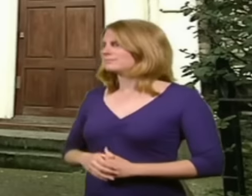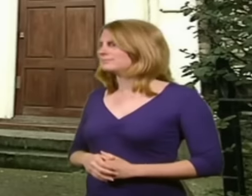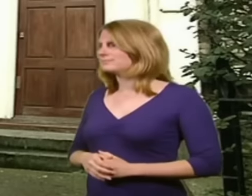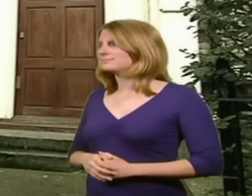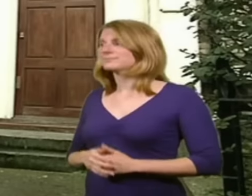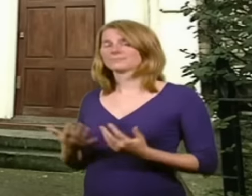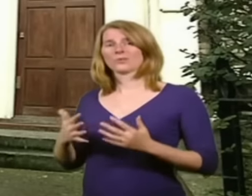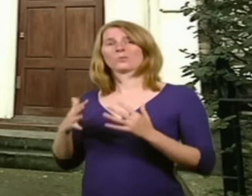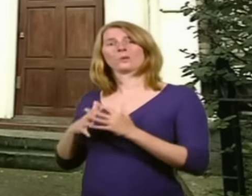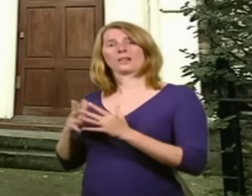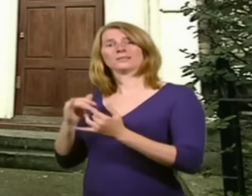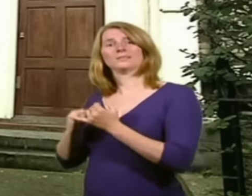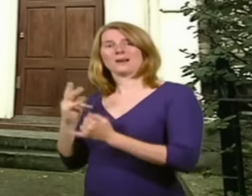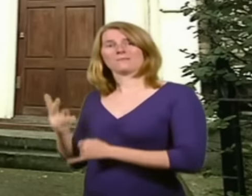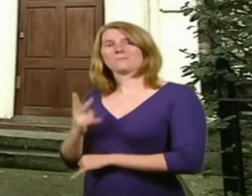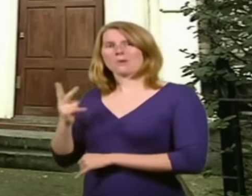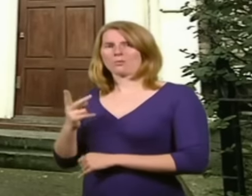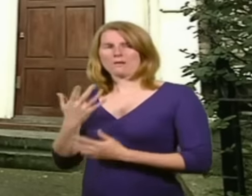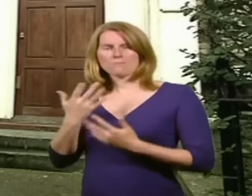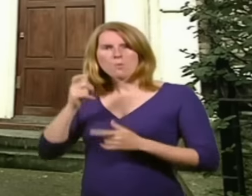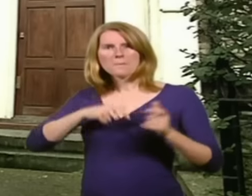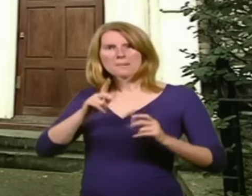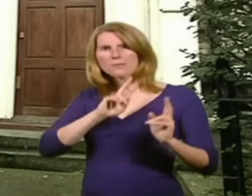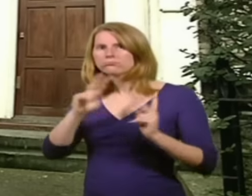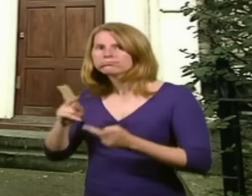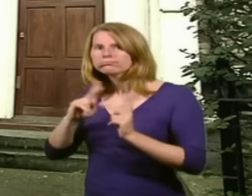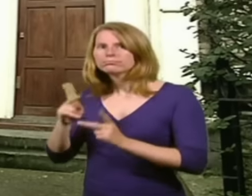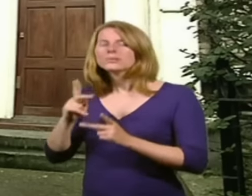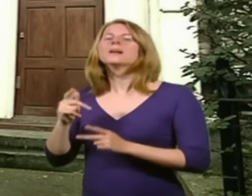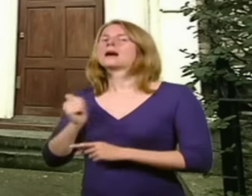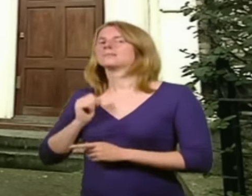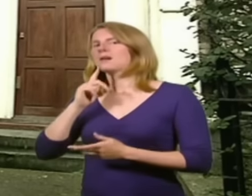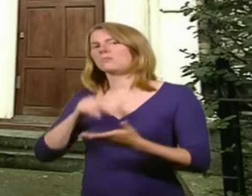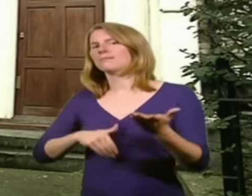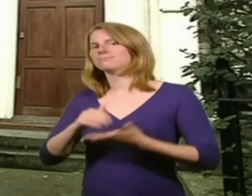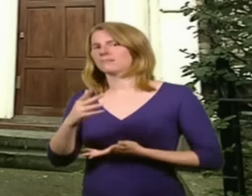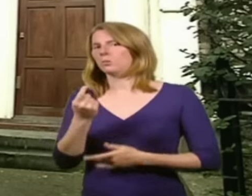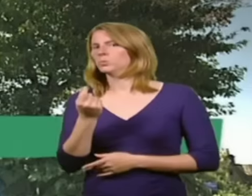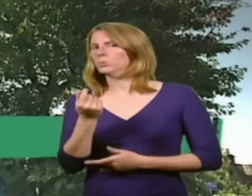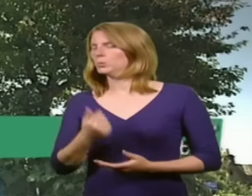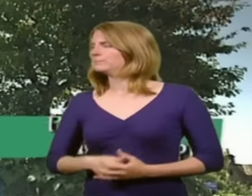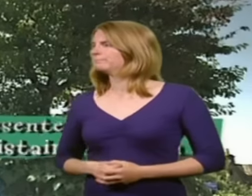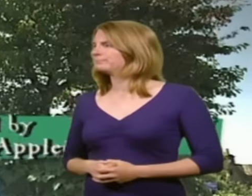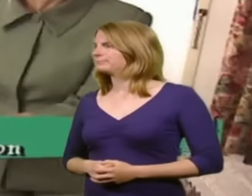And as you can imagine, since the house doctor left, Will and Steph have had a lot more viewers and are expecting a sale very soon.